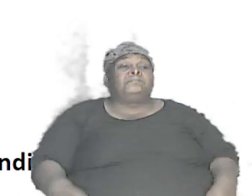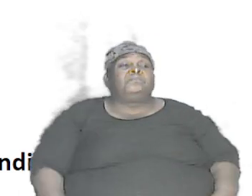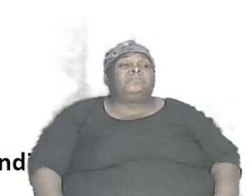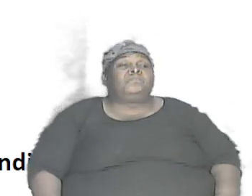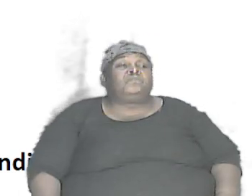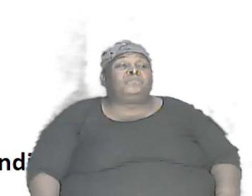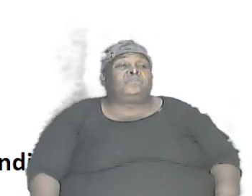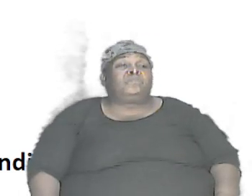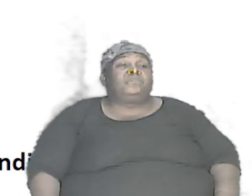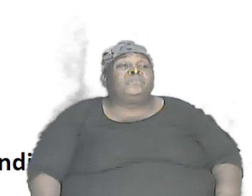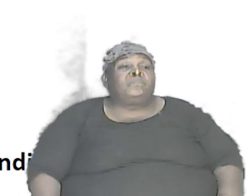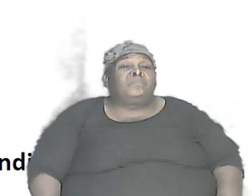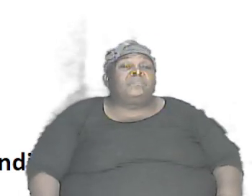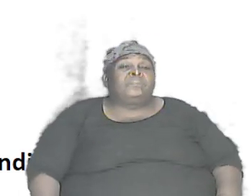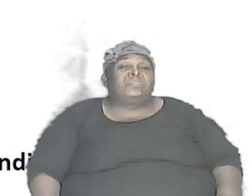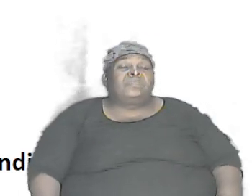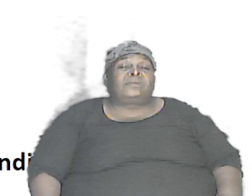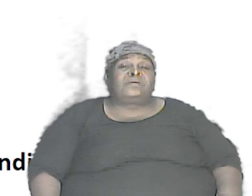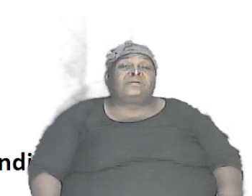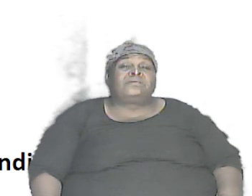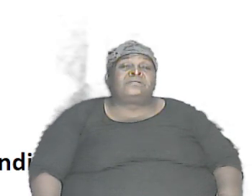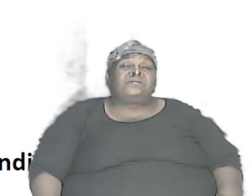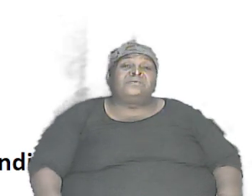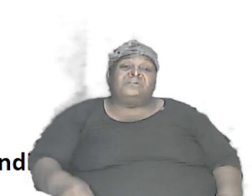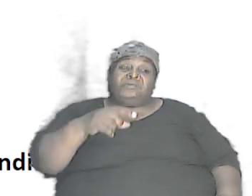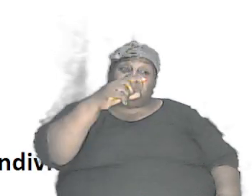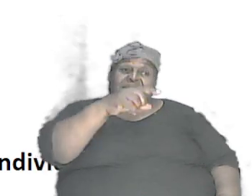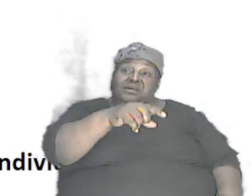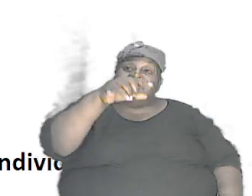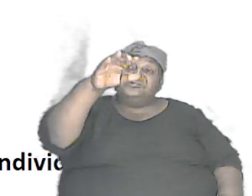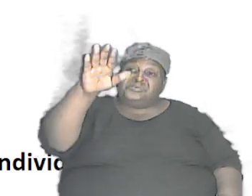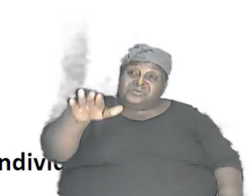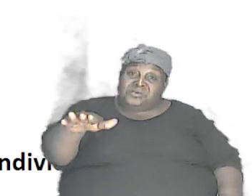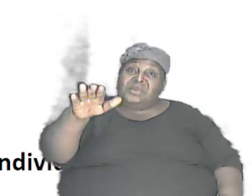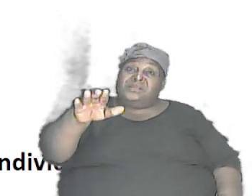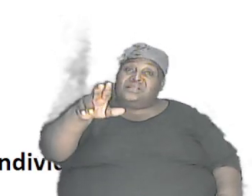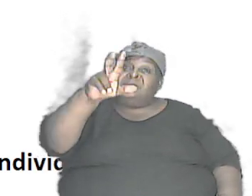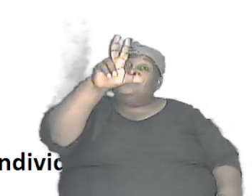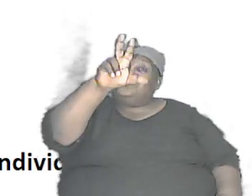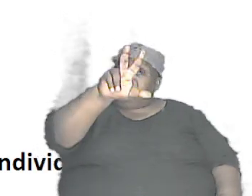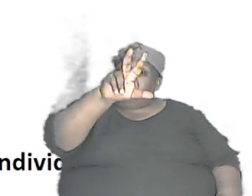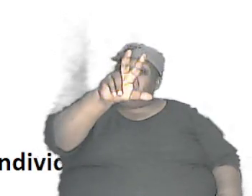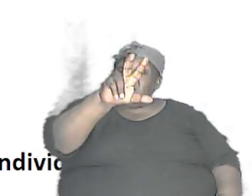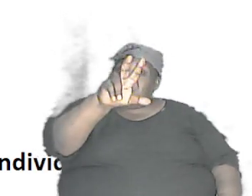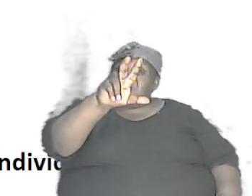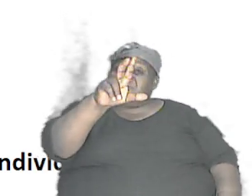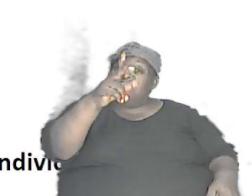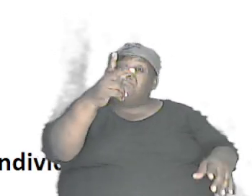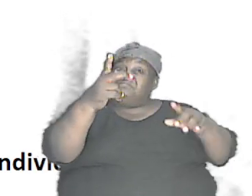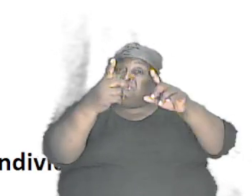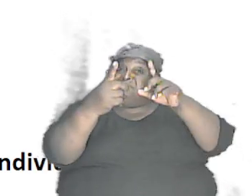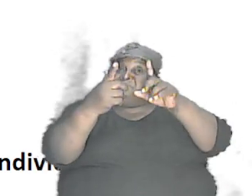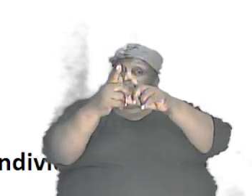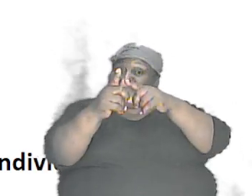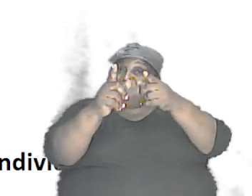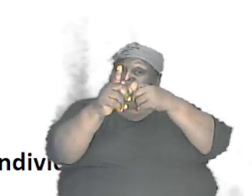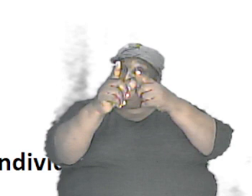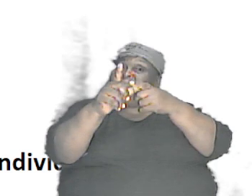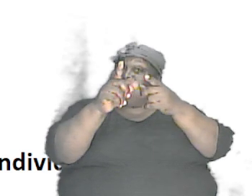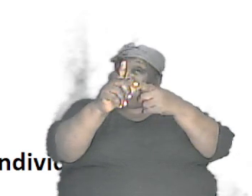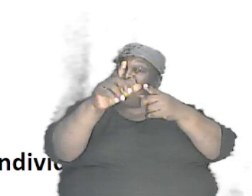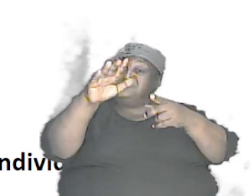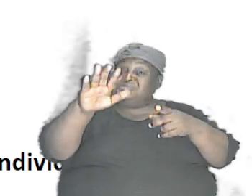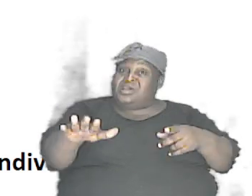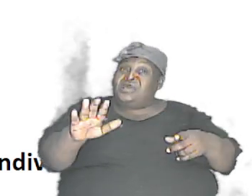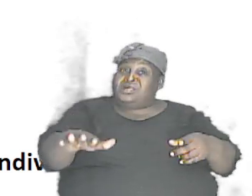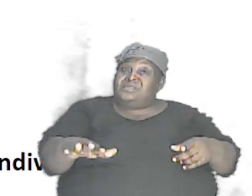C. Ah, this child now could look like mom or dad. Dead stamp! Because they